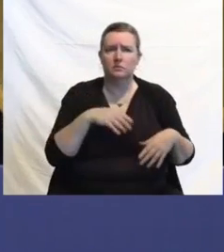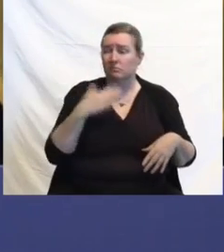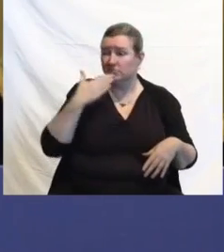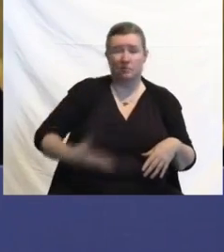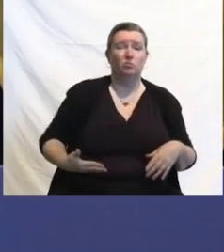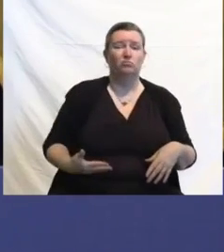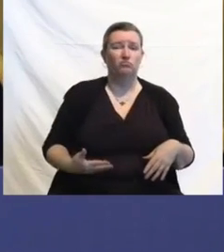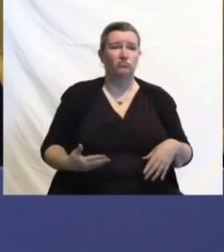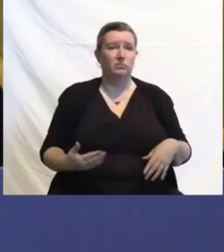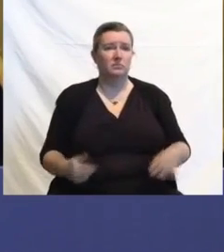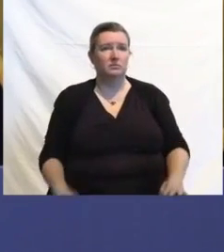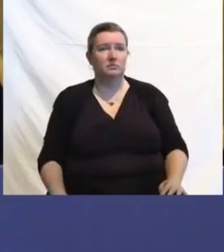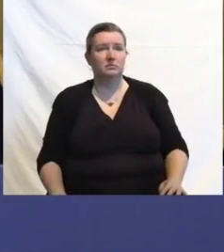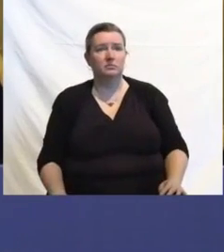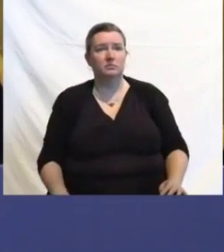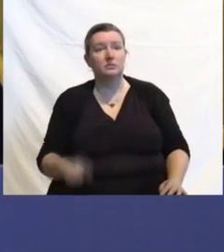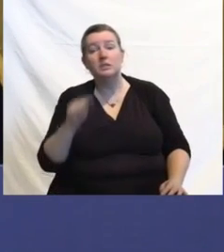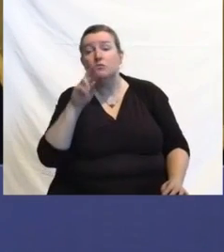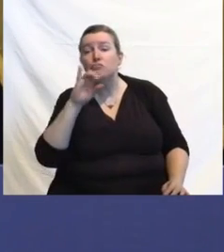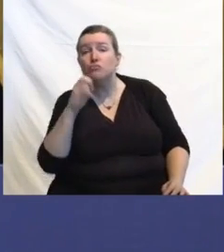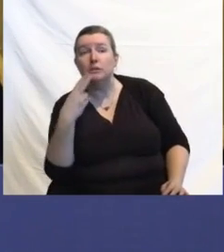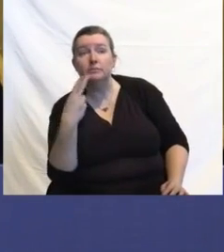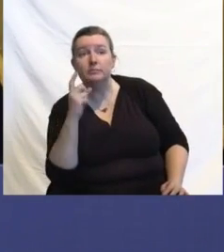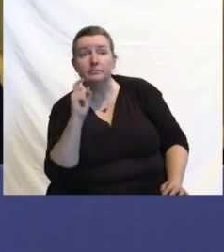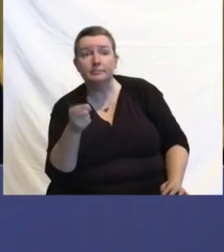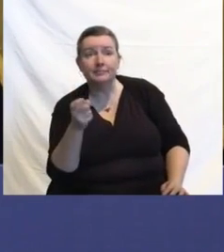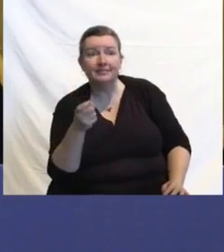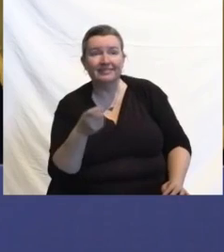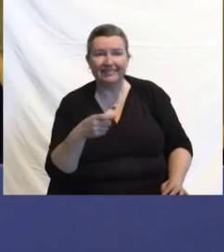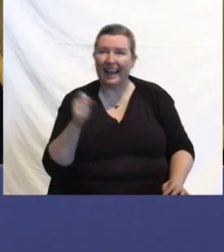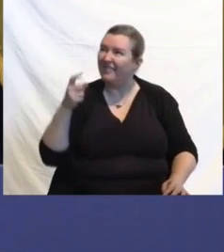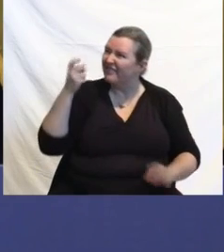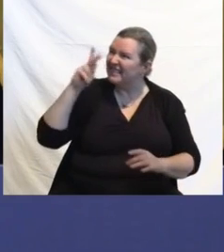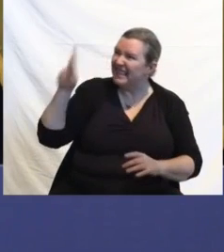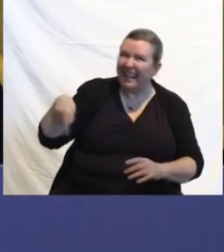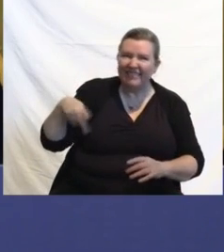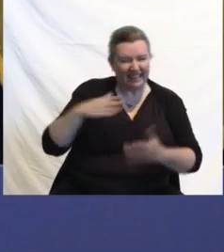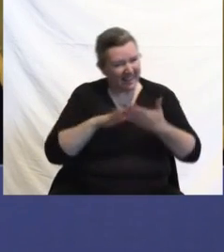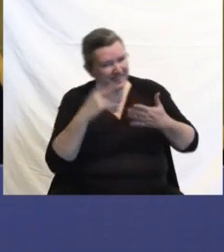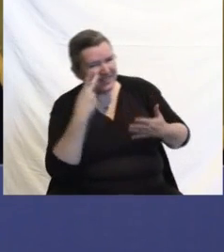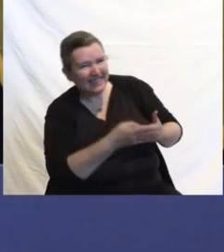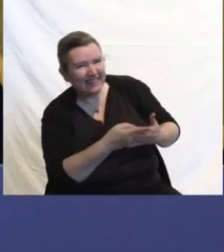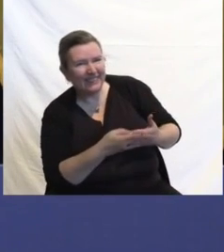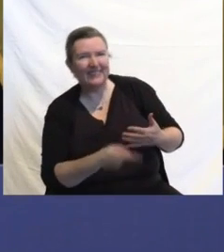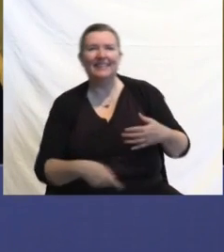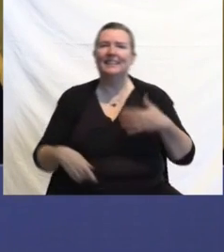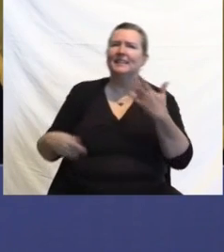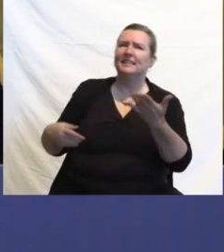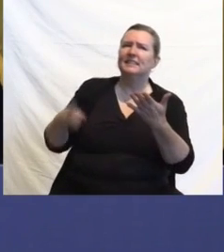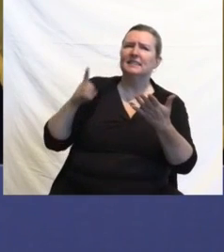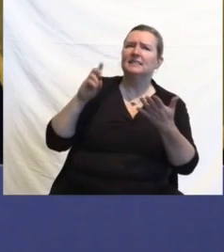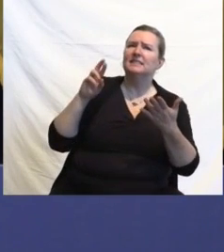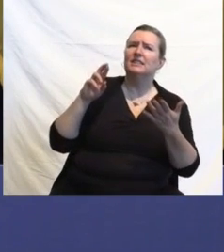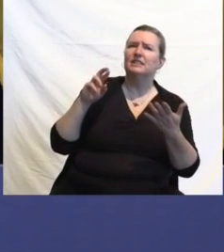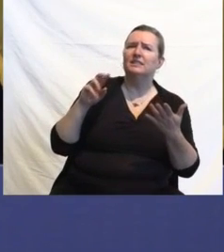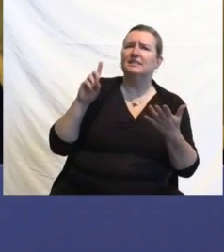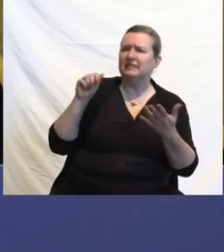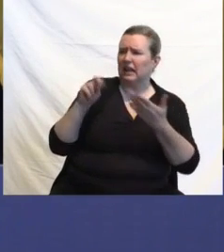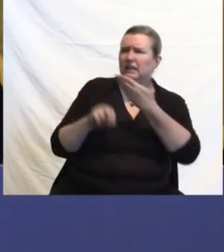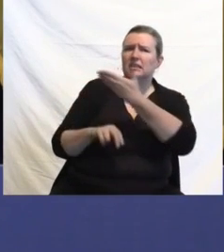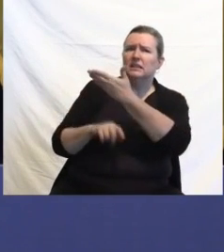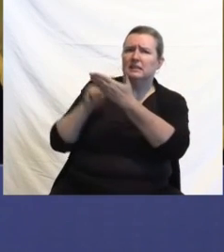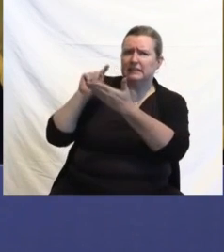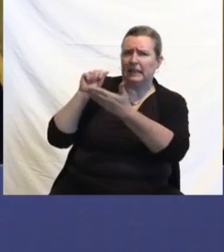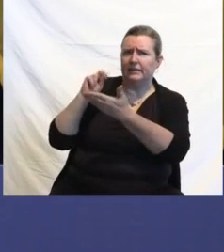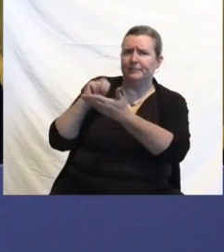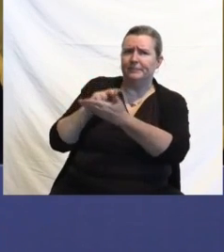is that you? Yes, hi. Up from Philadelphia? Yes. Nice to see you. Thank you. Dr. Tan, another question for you. This one about the timing of the effectiveness